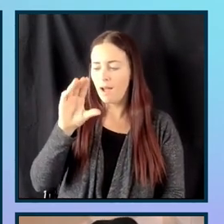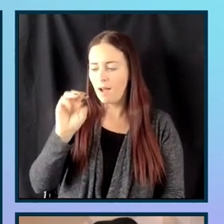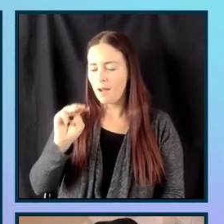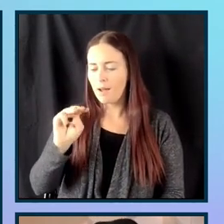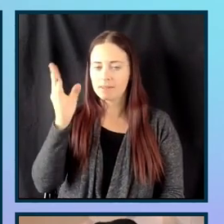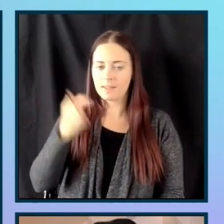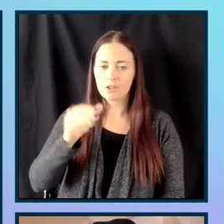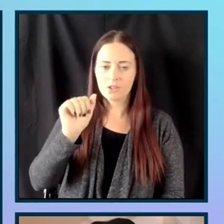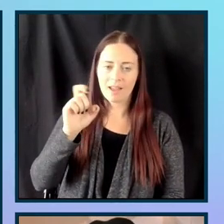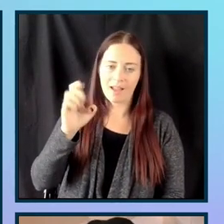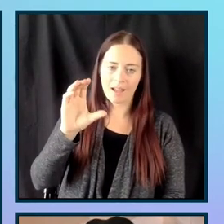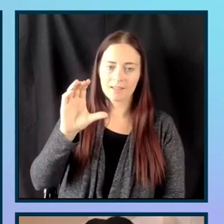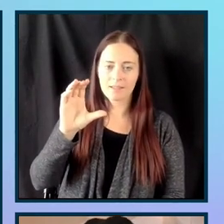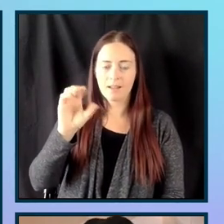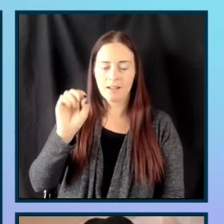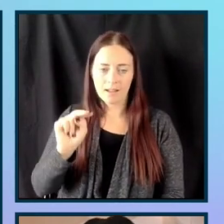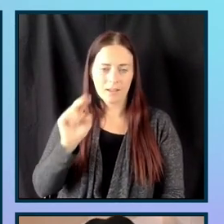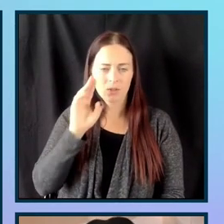go ahead and inspect that header.